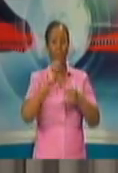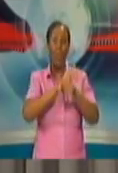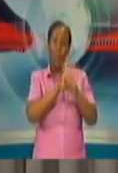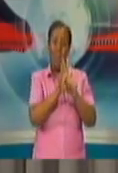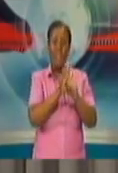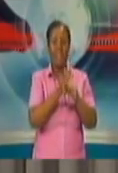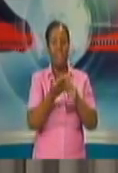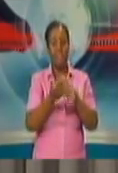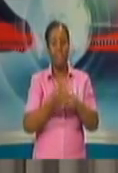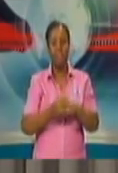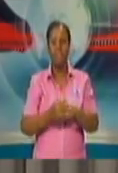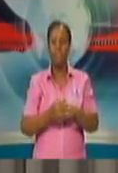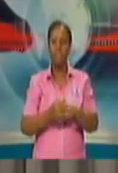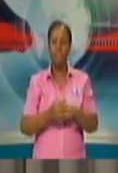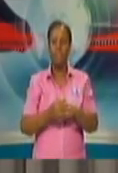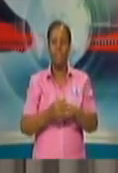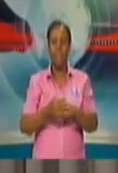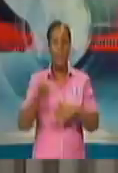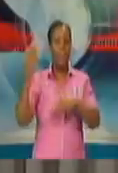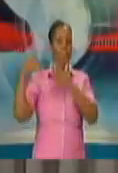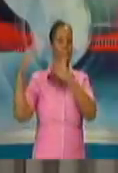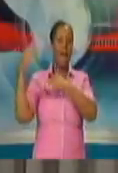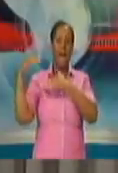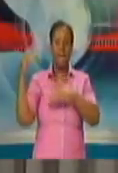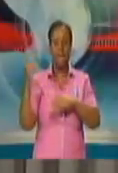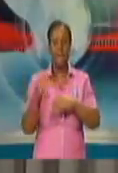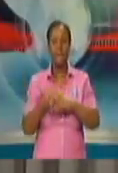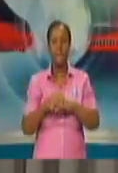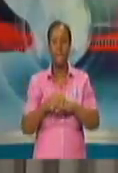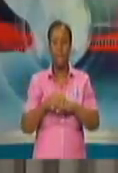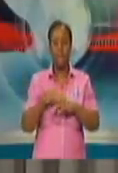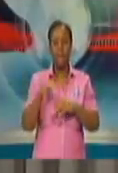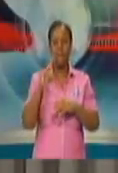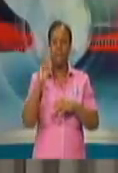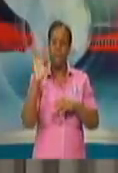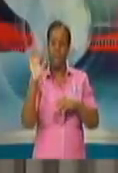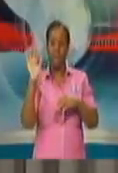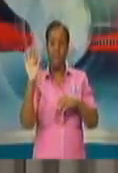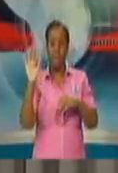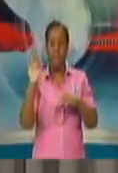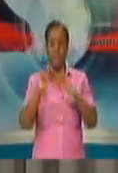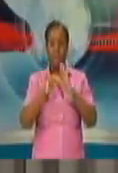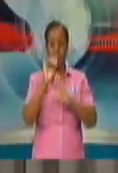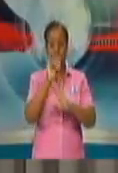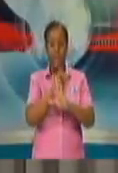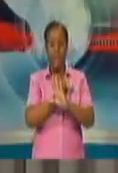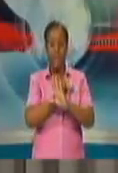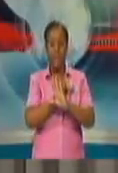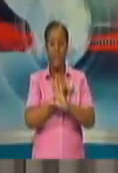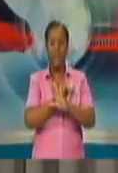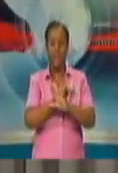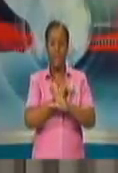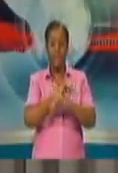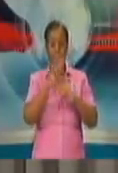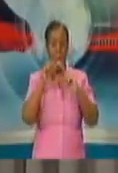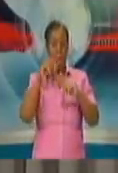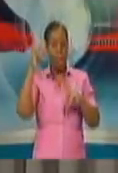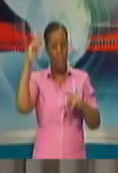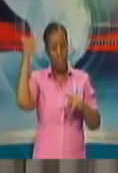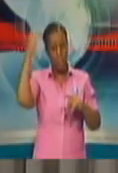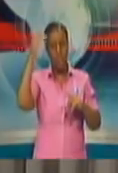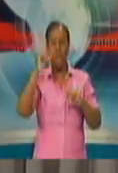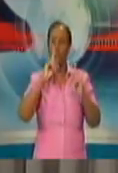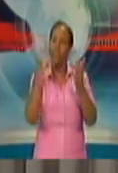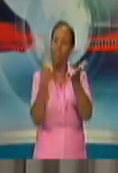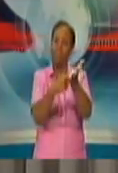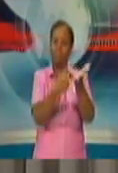May, 2020, when the Honourable Prime Minister announced a phased reopening of the Trinidad and Tobago economy. And phase one